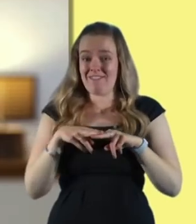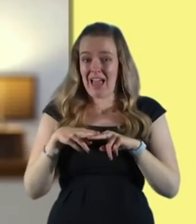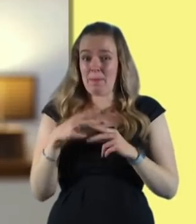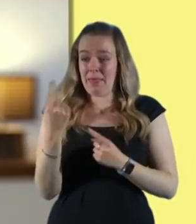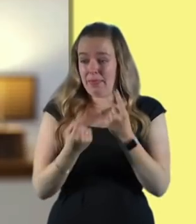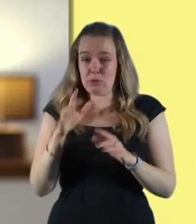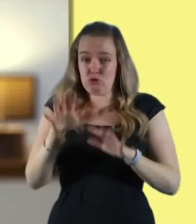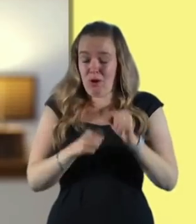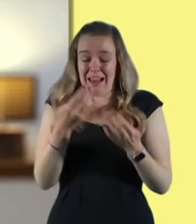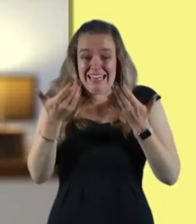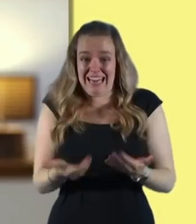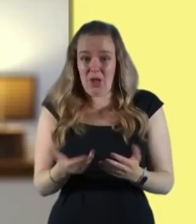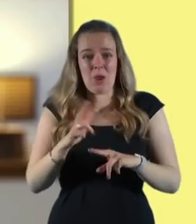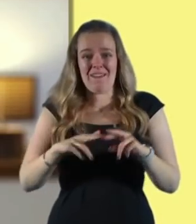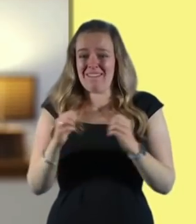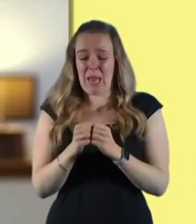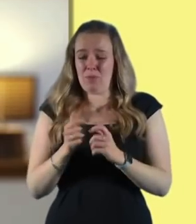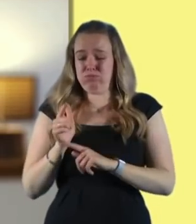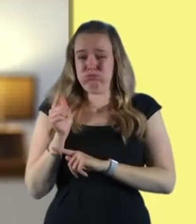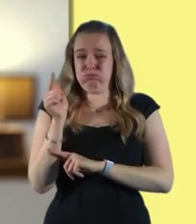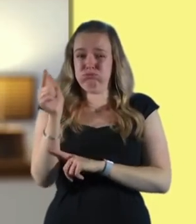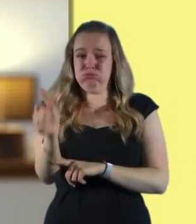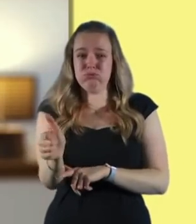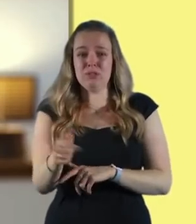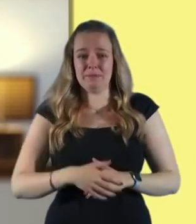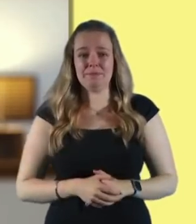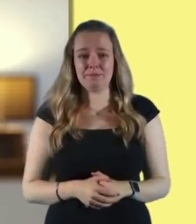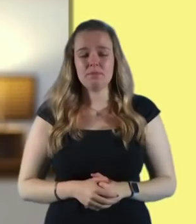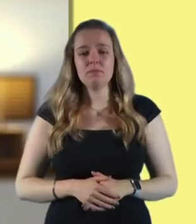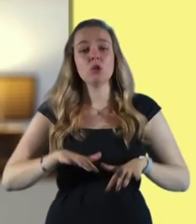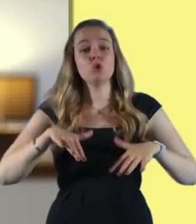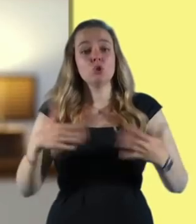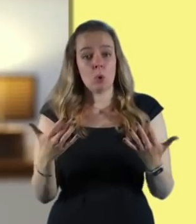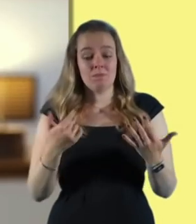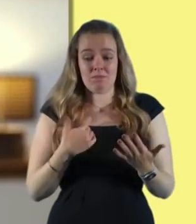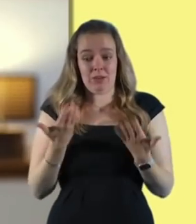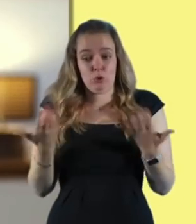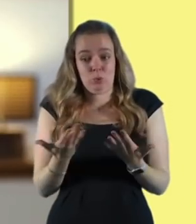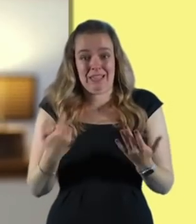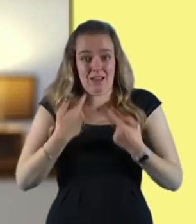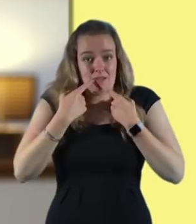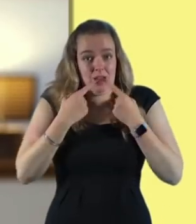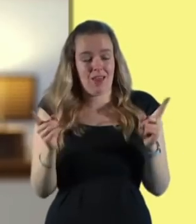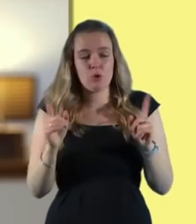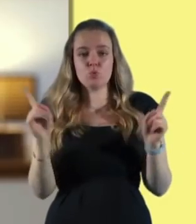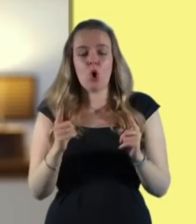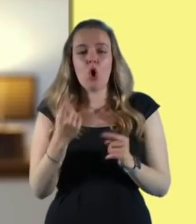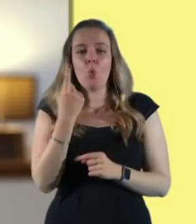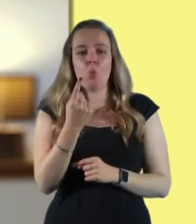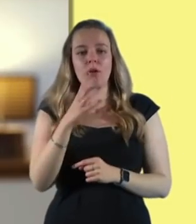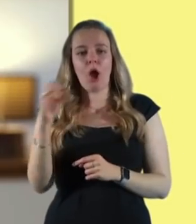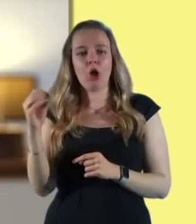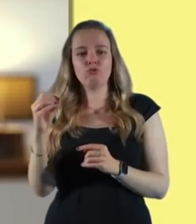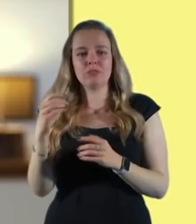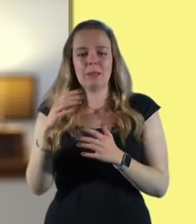February is still a long way off. So I am announcing today a £100 million package